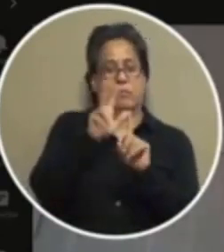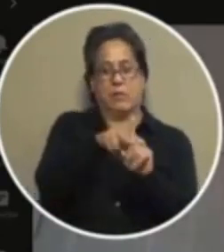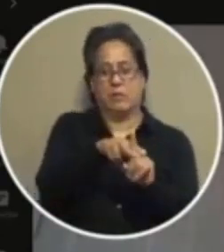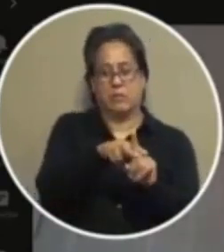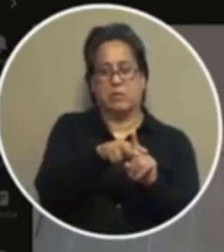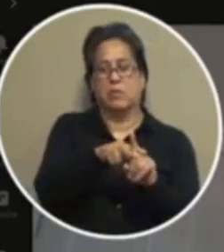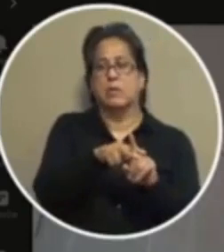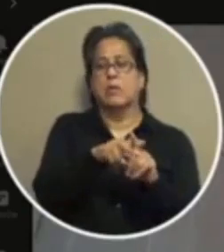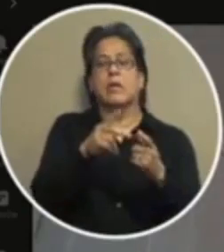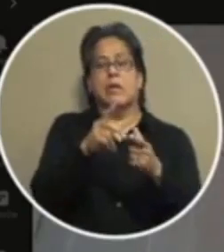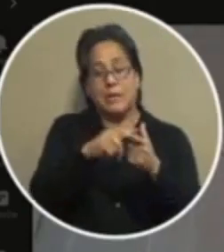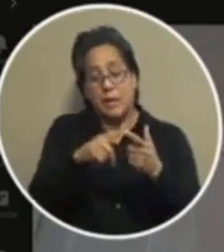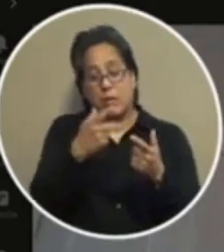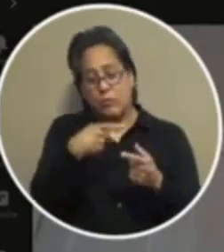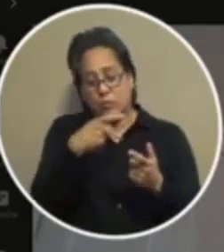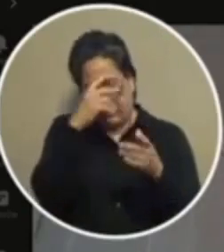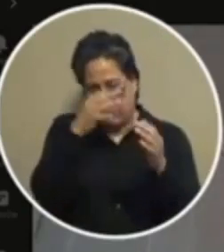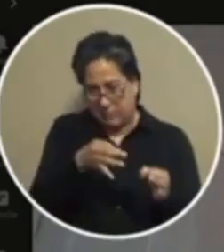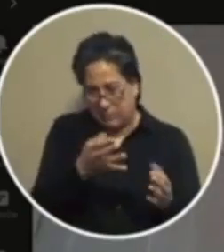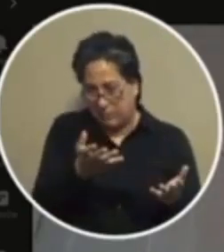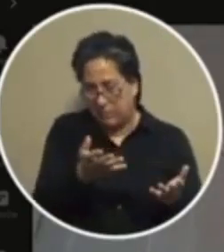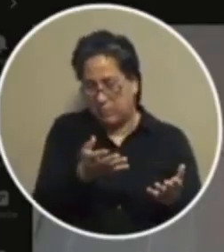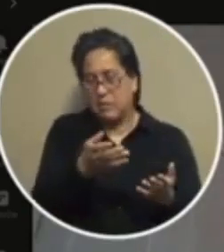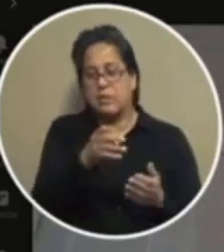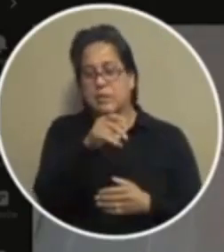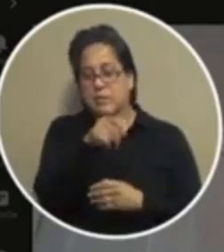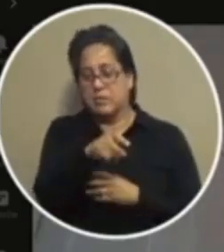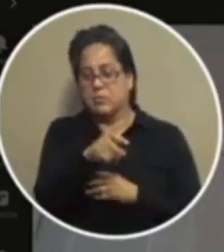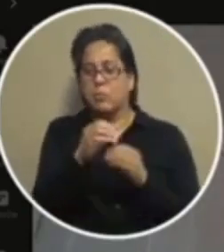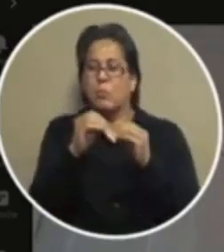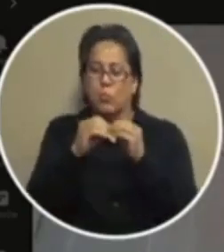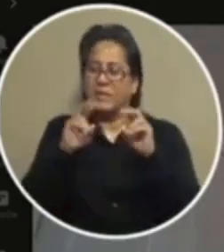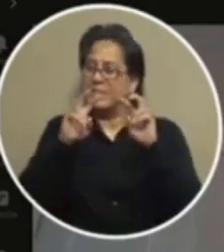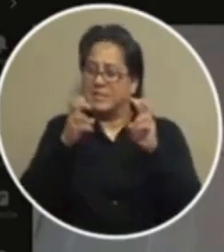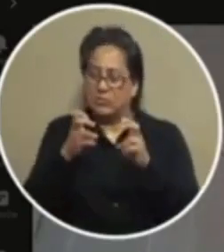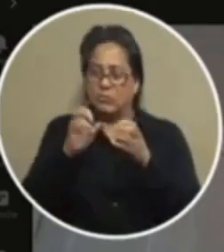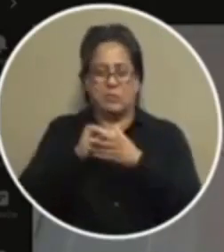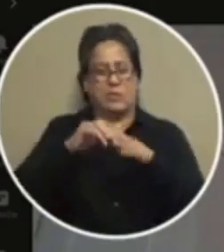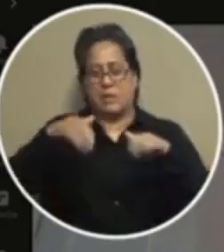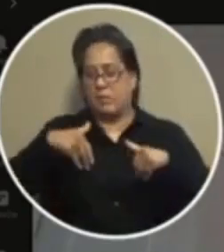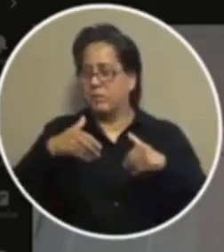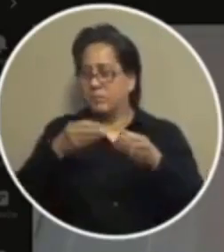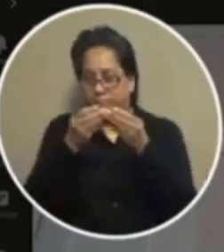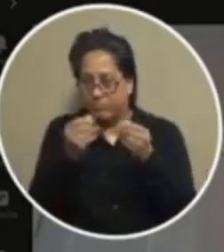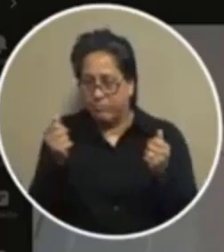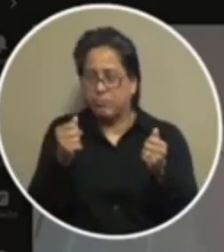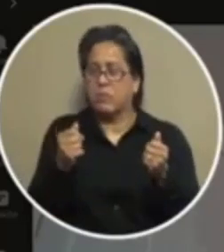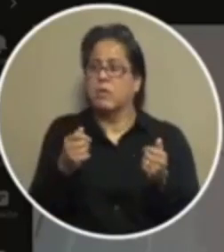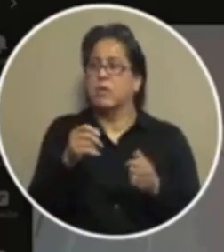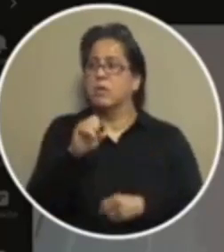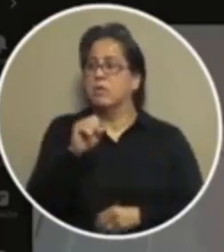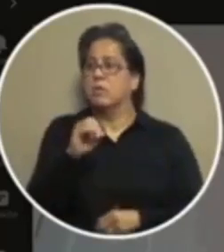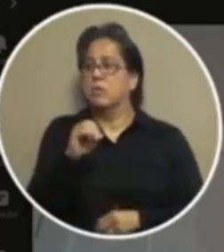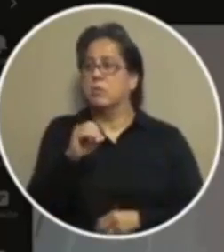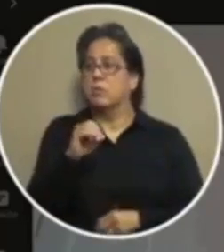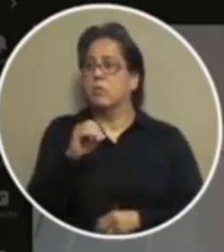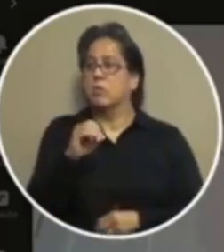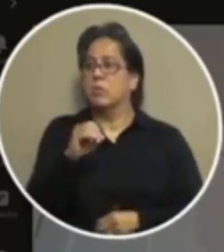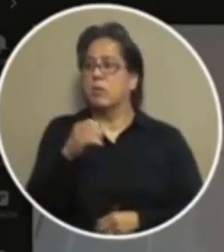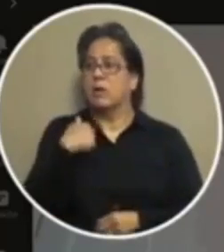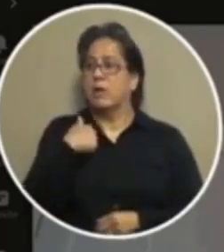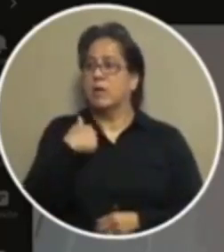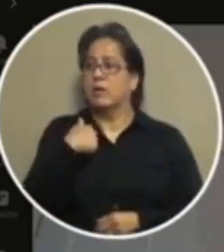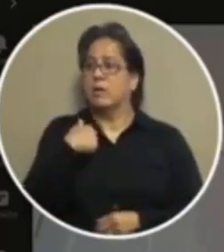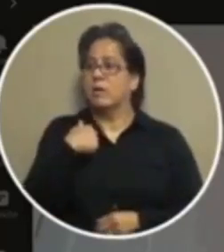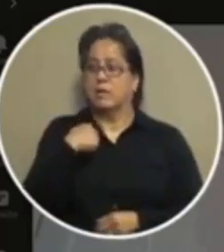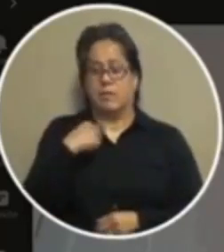have it then we decide right so there's there are greater issues than that so it's not it's passed really and and and